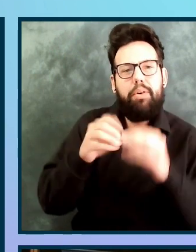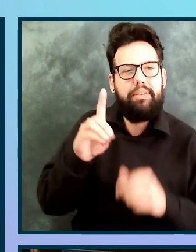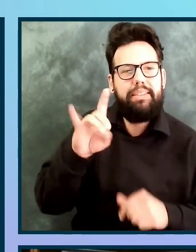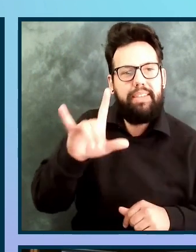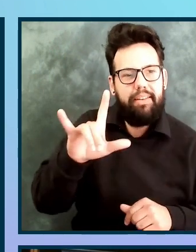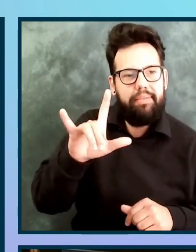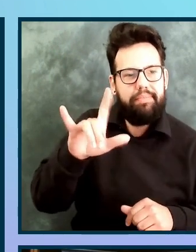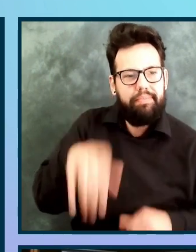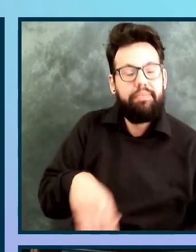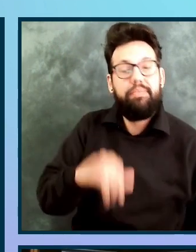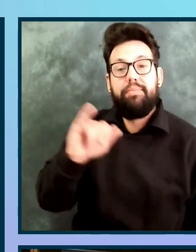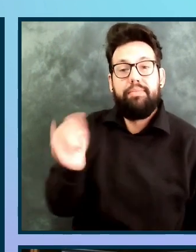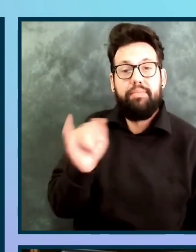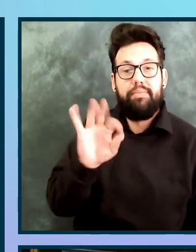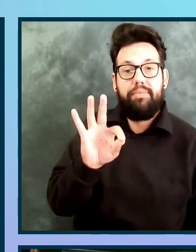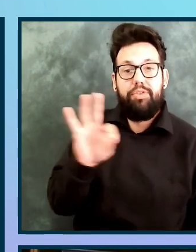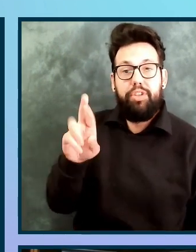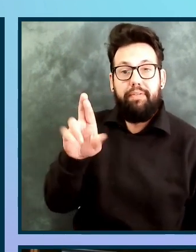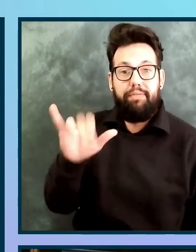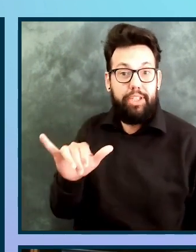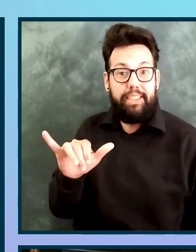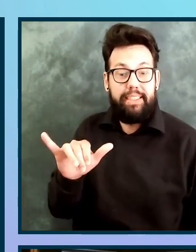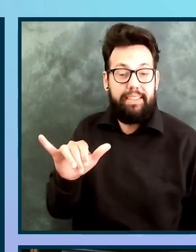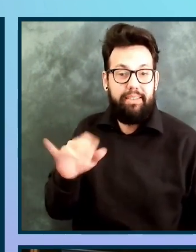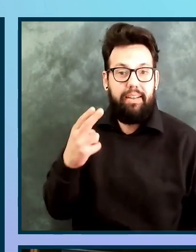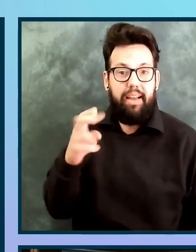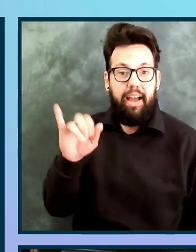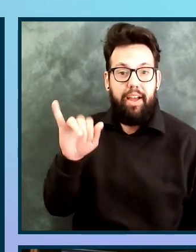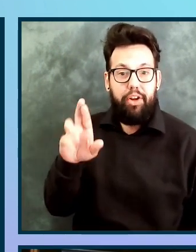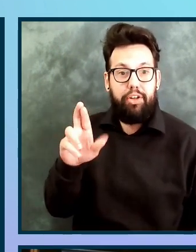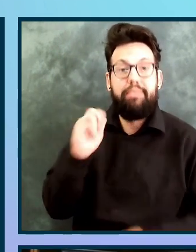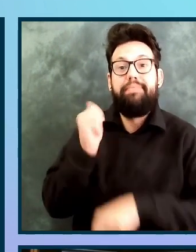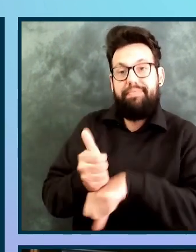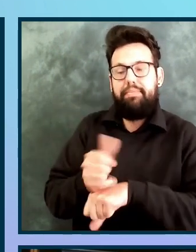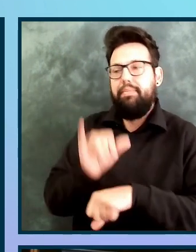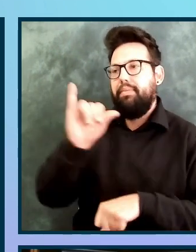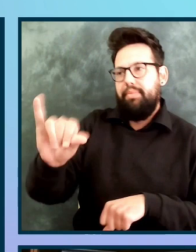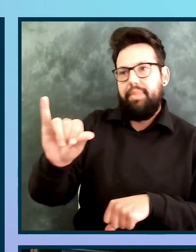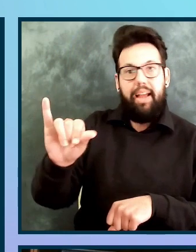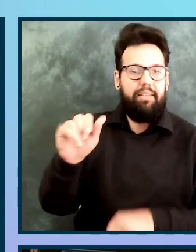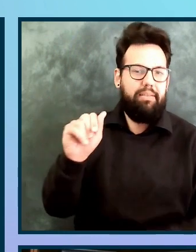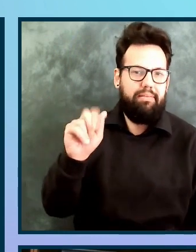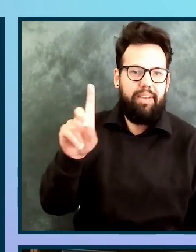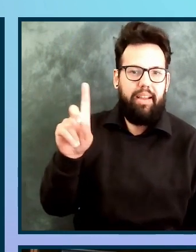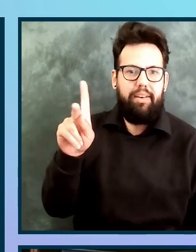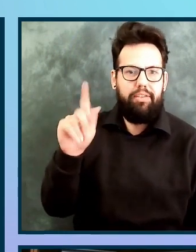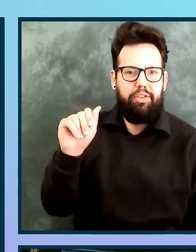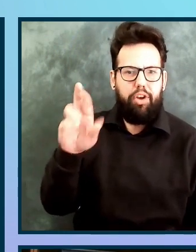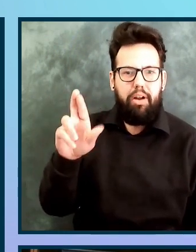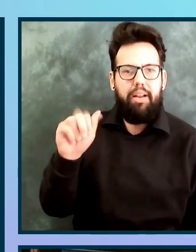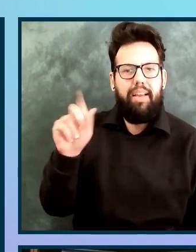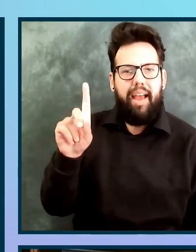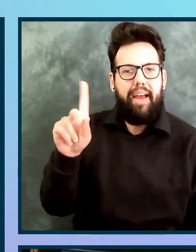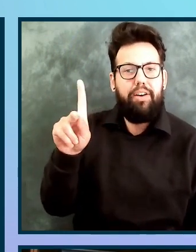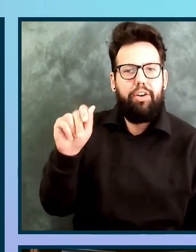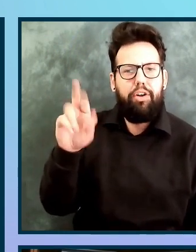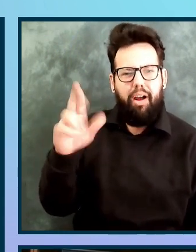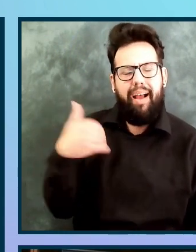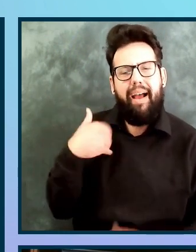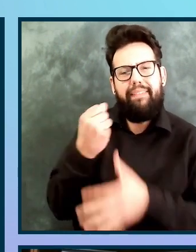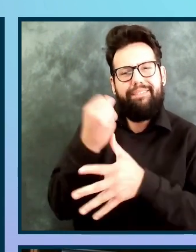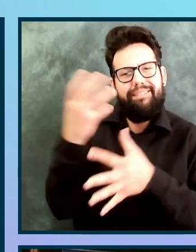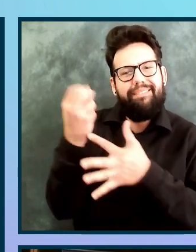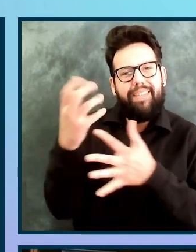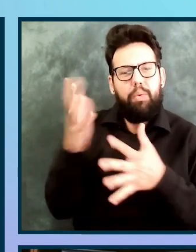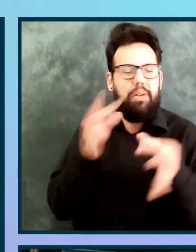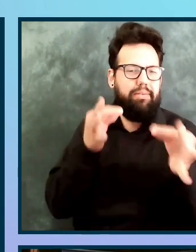ProSci. He developed this outcome-oriented change management method. ADCAR is an acronym, and we'll go through the stages of what that